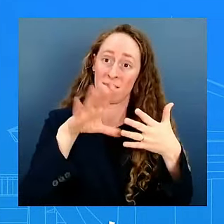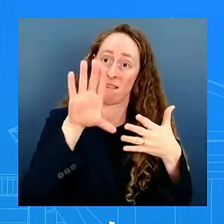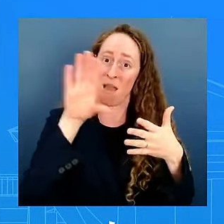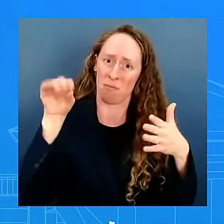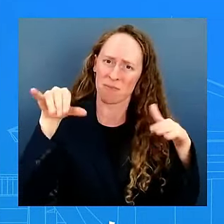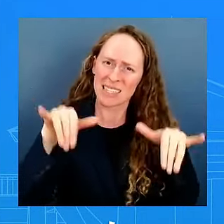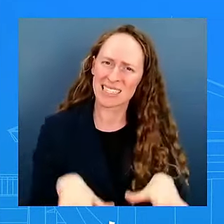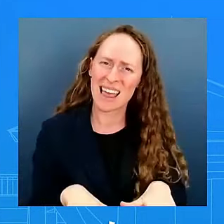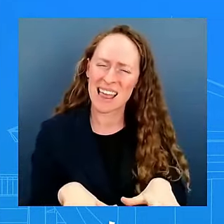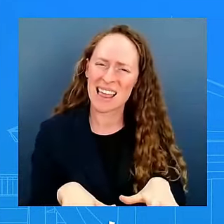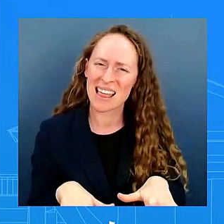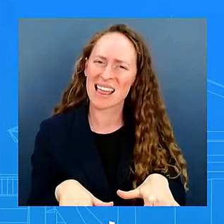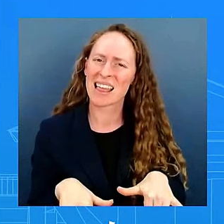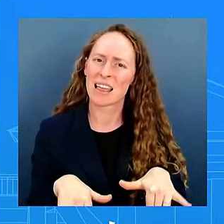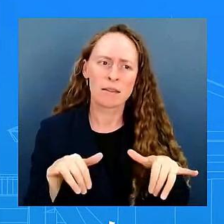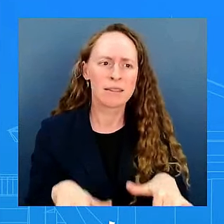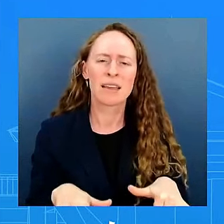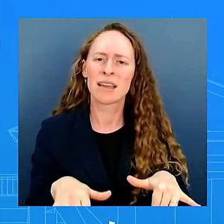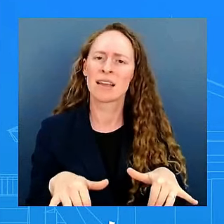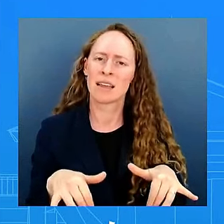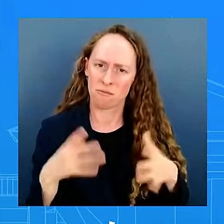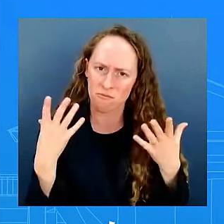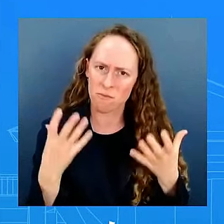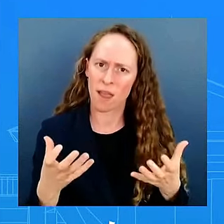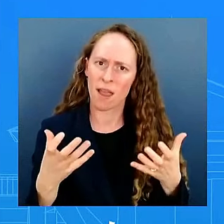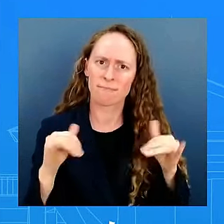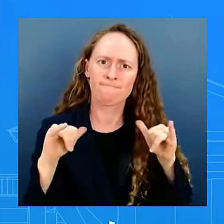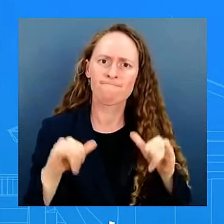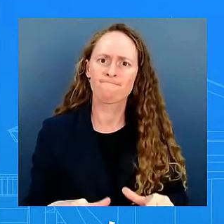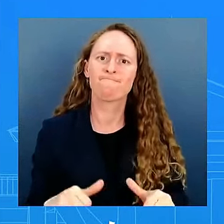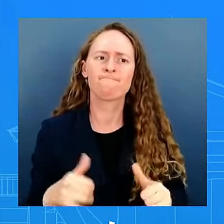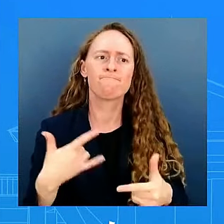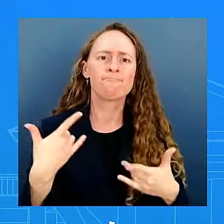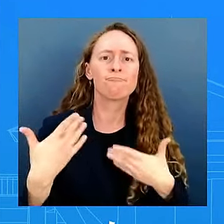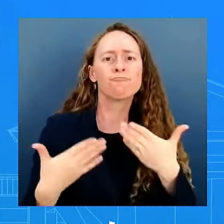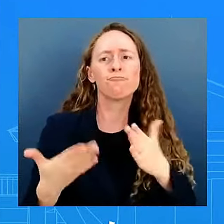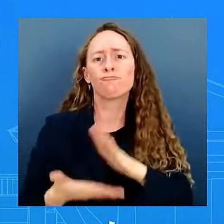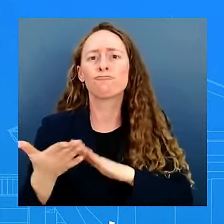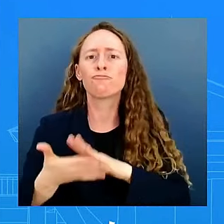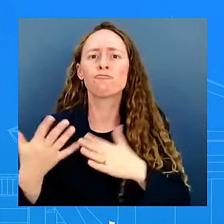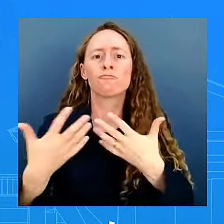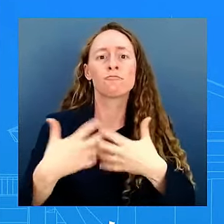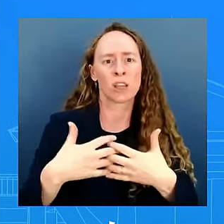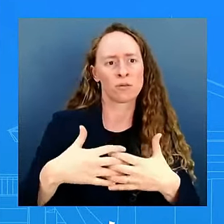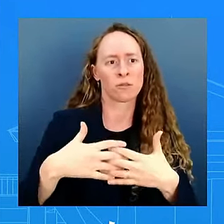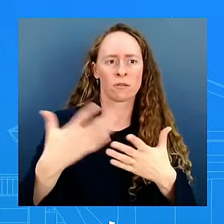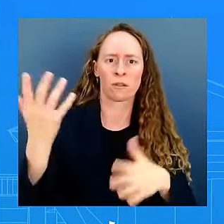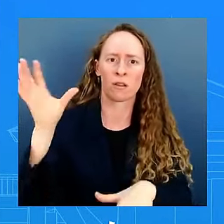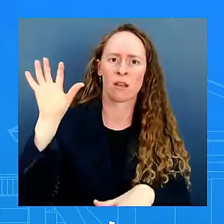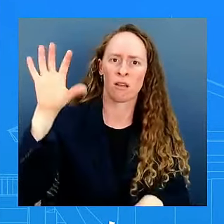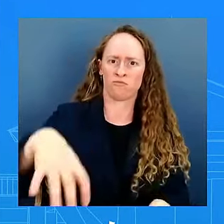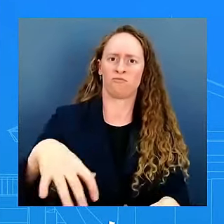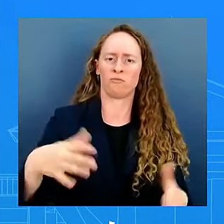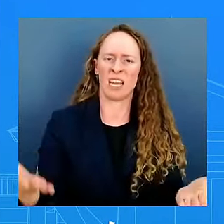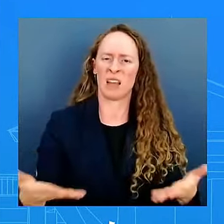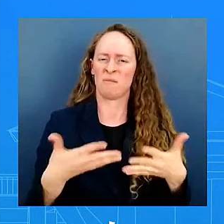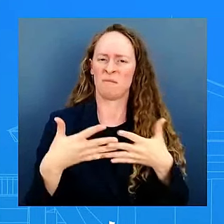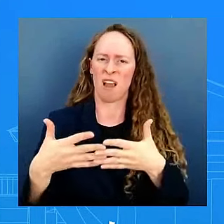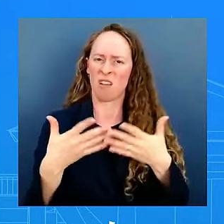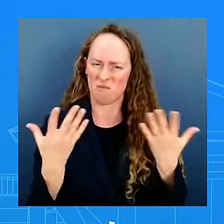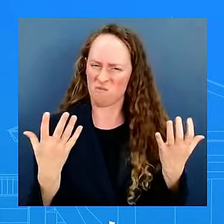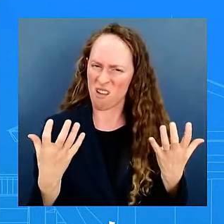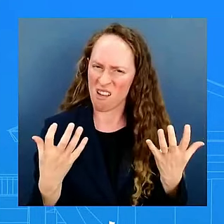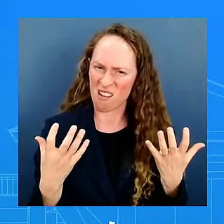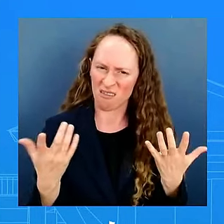that is domestically and uh and certainly uh owned and operated that stands he said that on labor day which was not too long ago